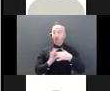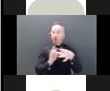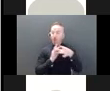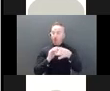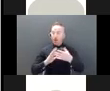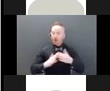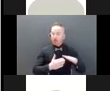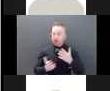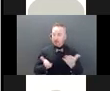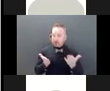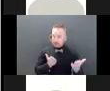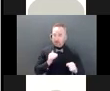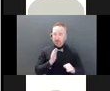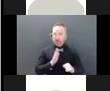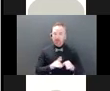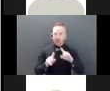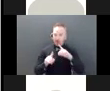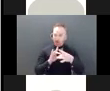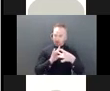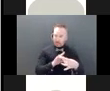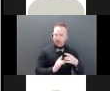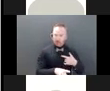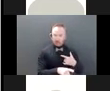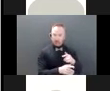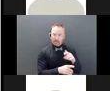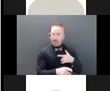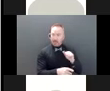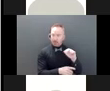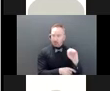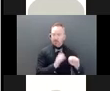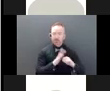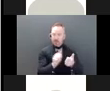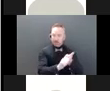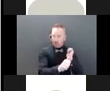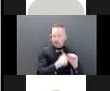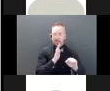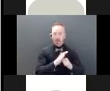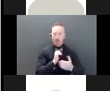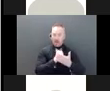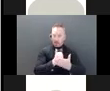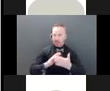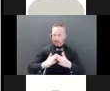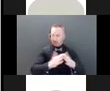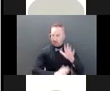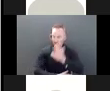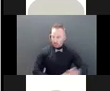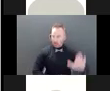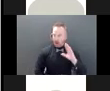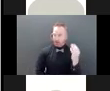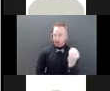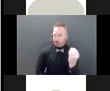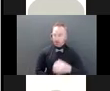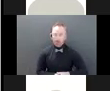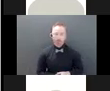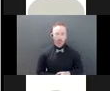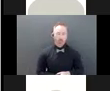response to abuse prevention and assist individuals in the community across Ontario. In some cases, as